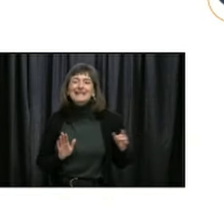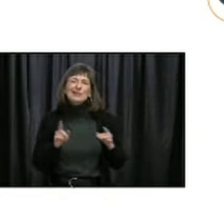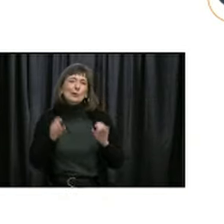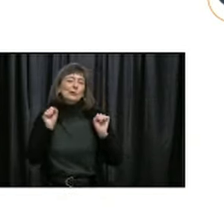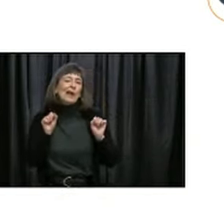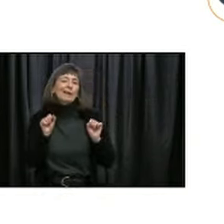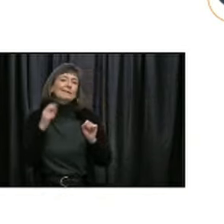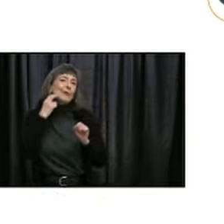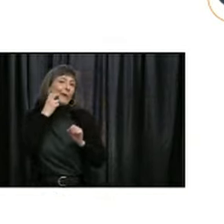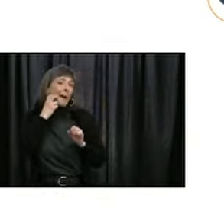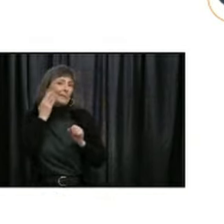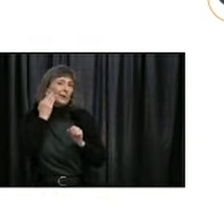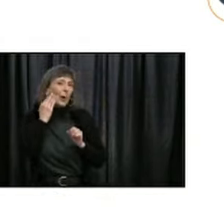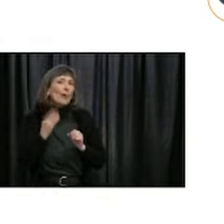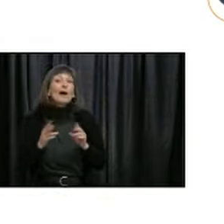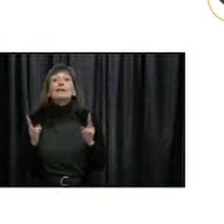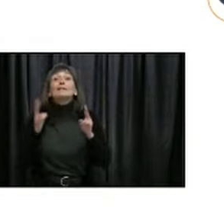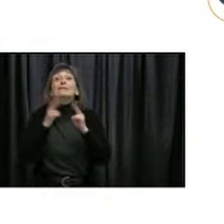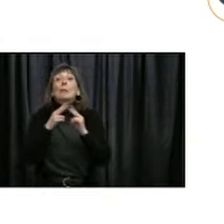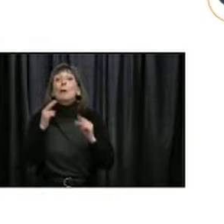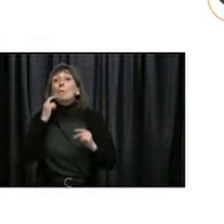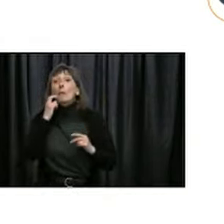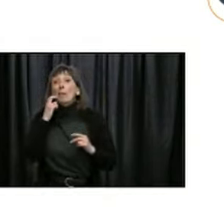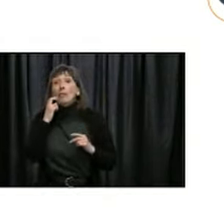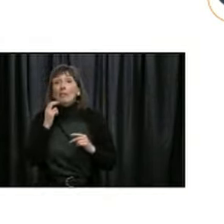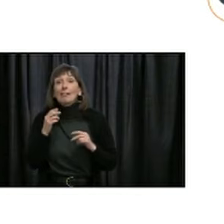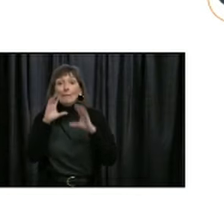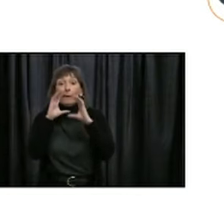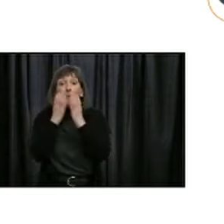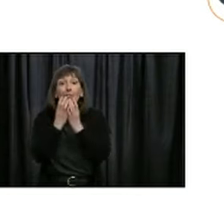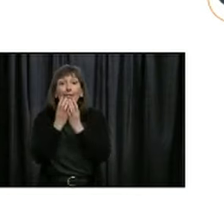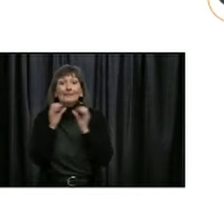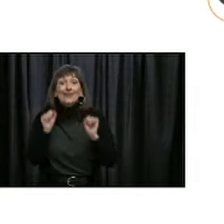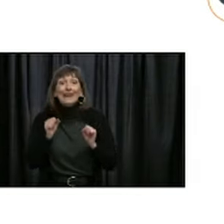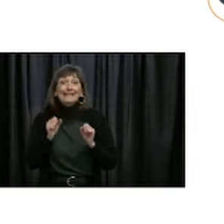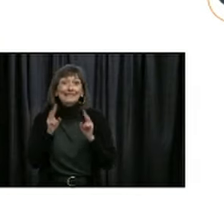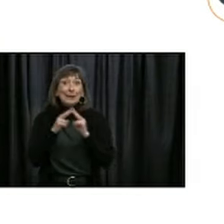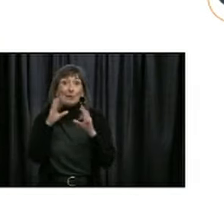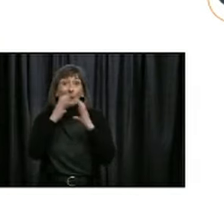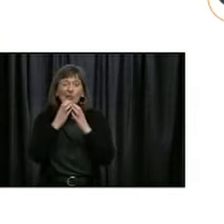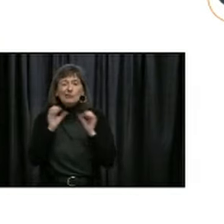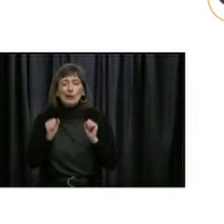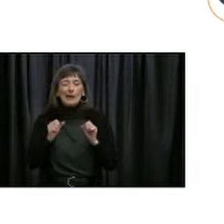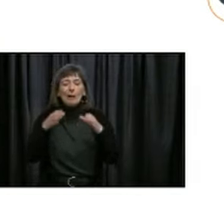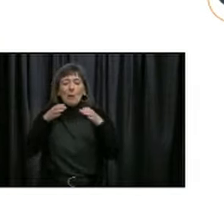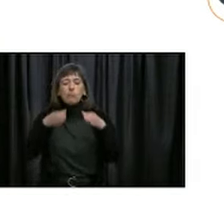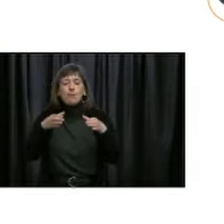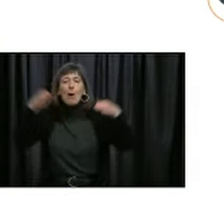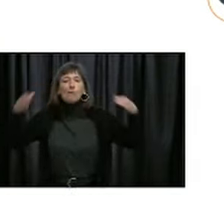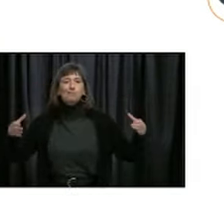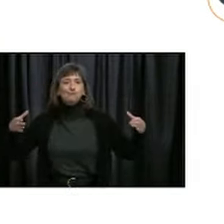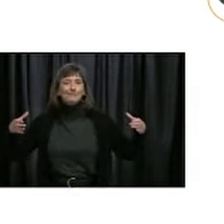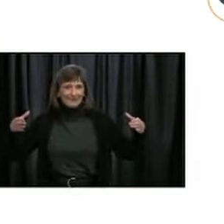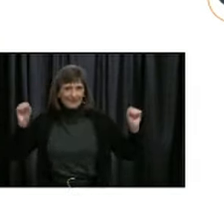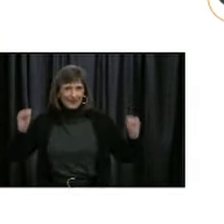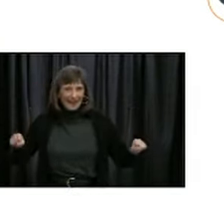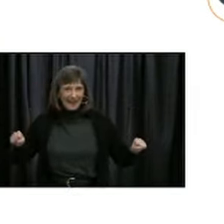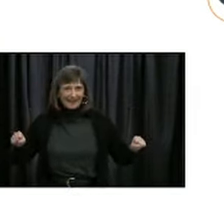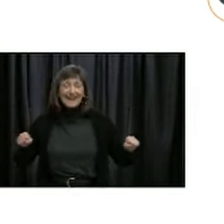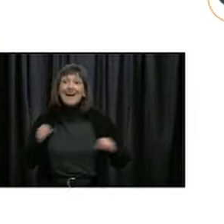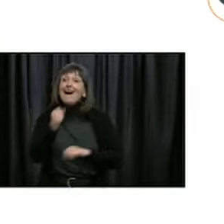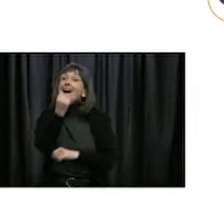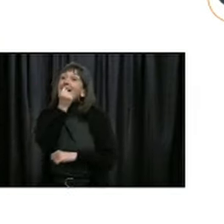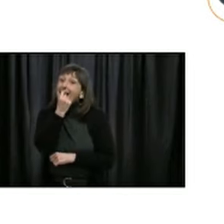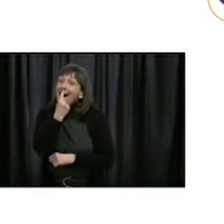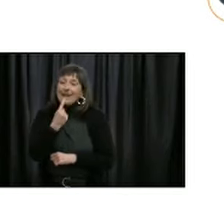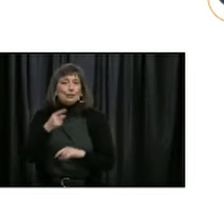bubble, so to speak. You should not join up with more than one household or bubble, and it's not interchangeable. So